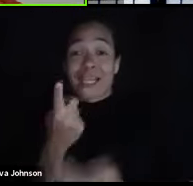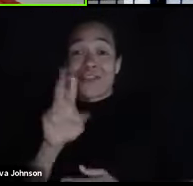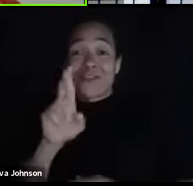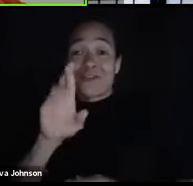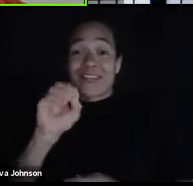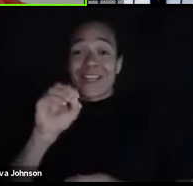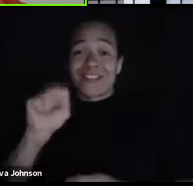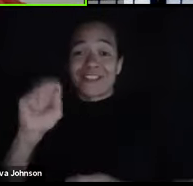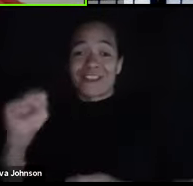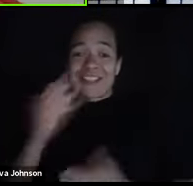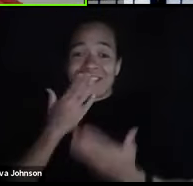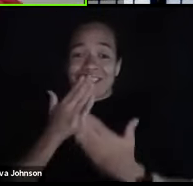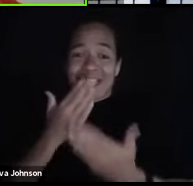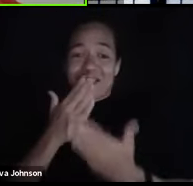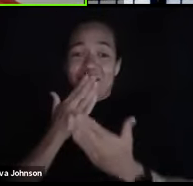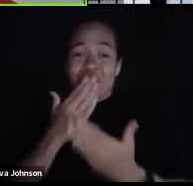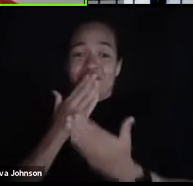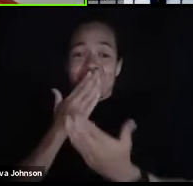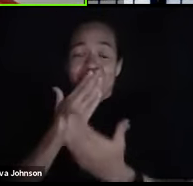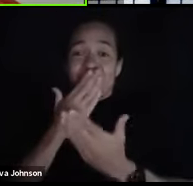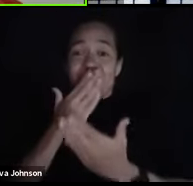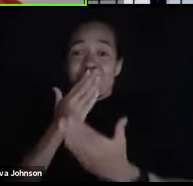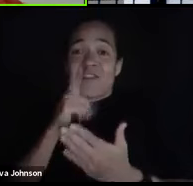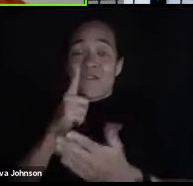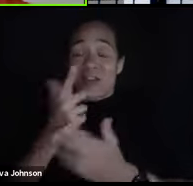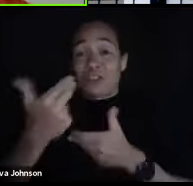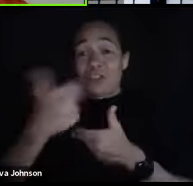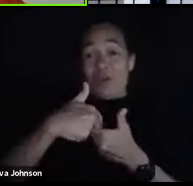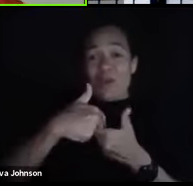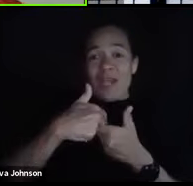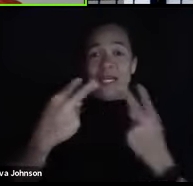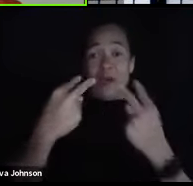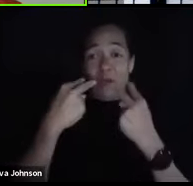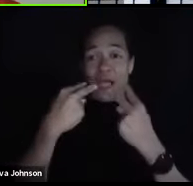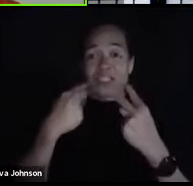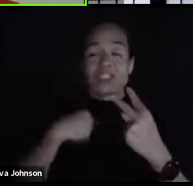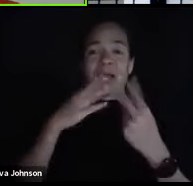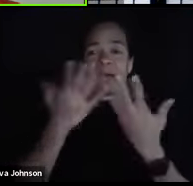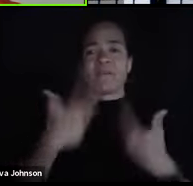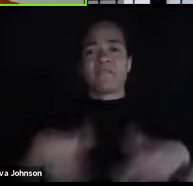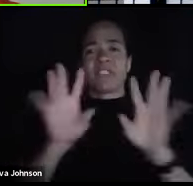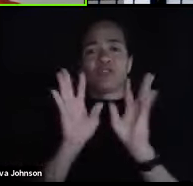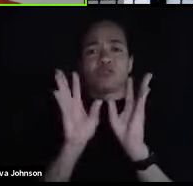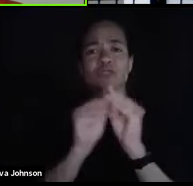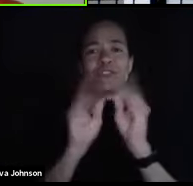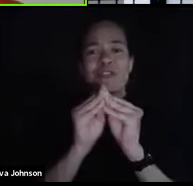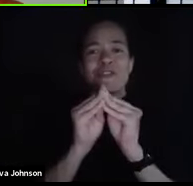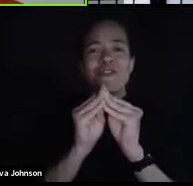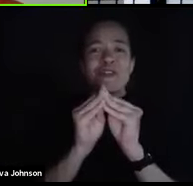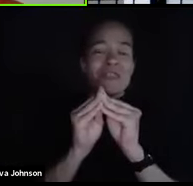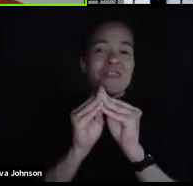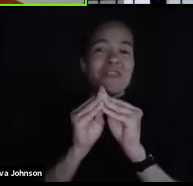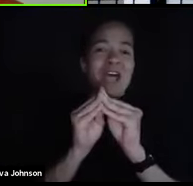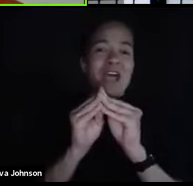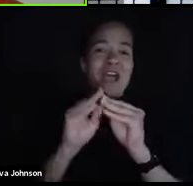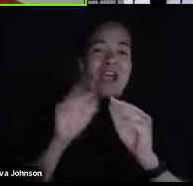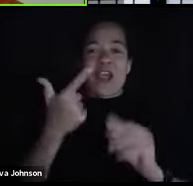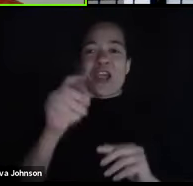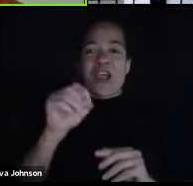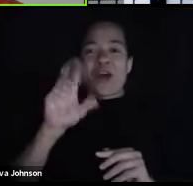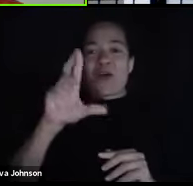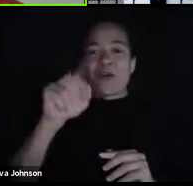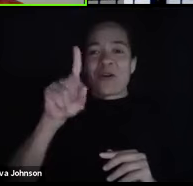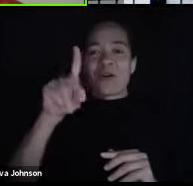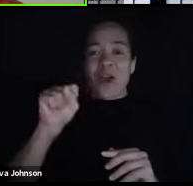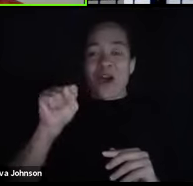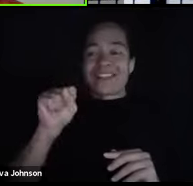you so much. Thank you for everyone for joining us. I'm going to end this session with a nice little go cards, and we are going to